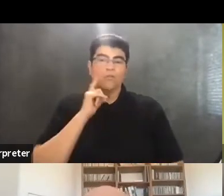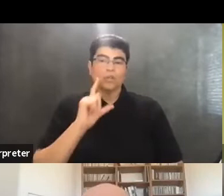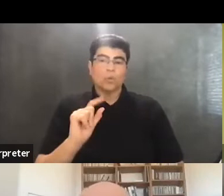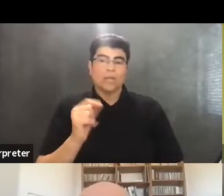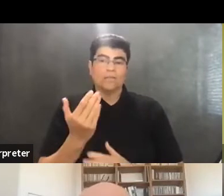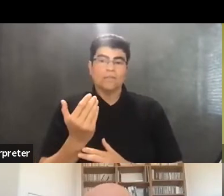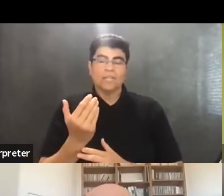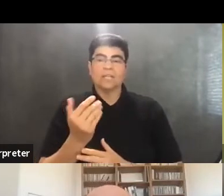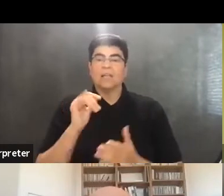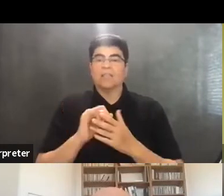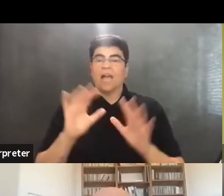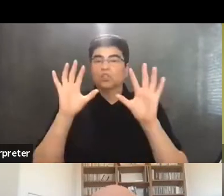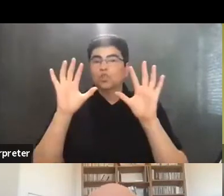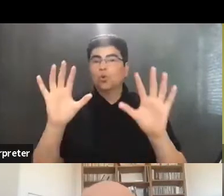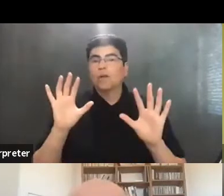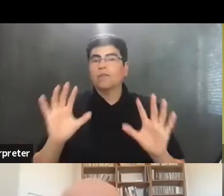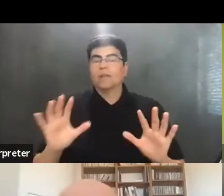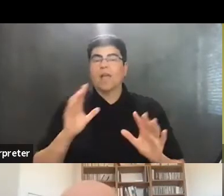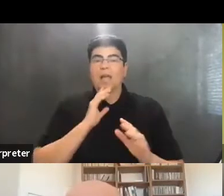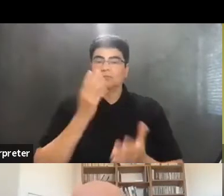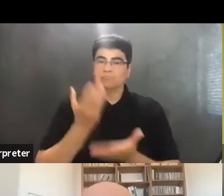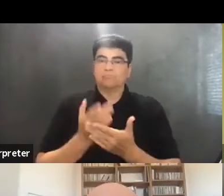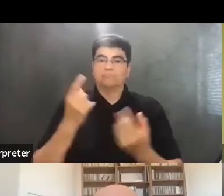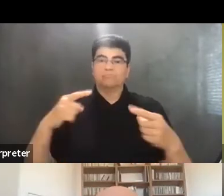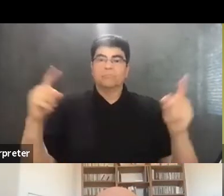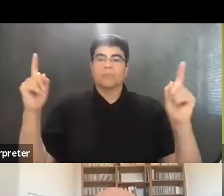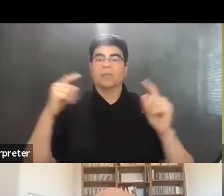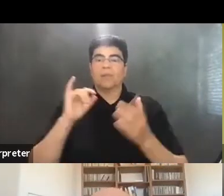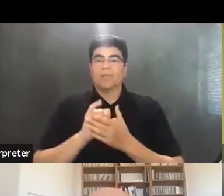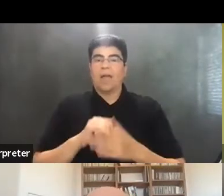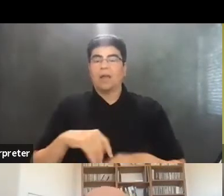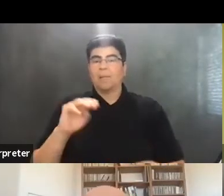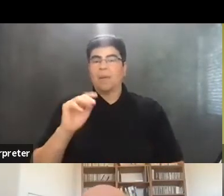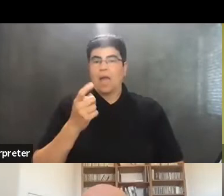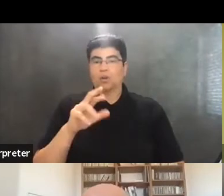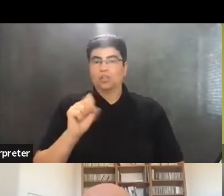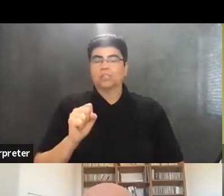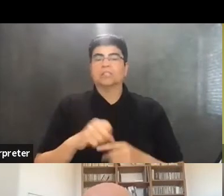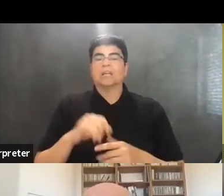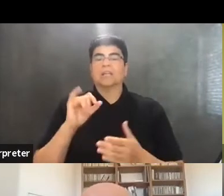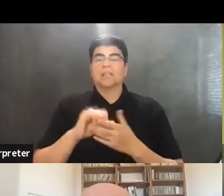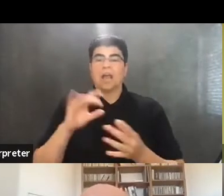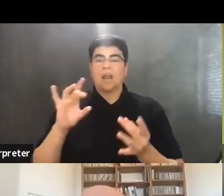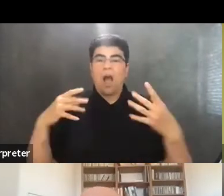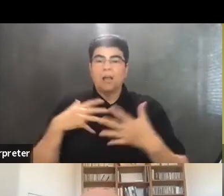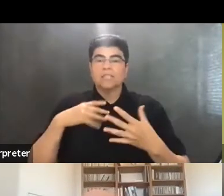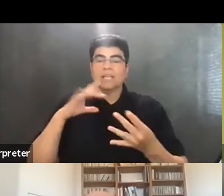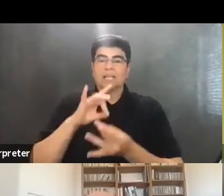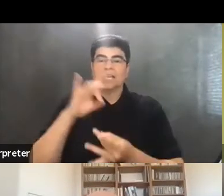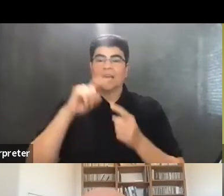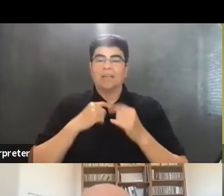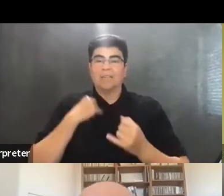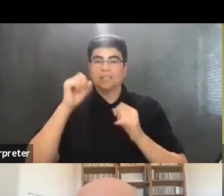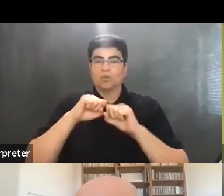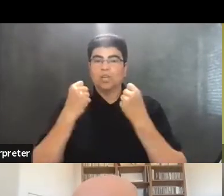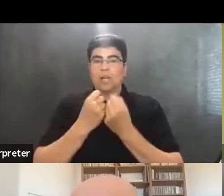The Terrifically and Justifiably Well-known Ghostly Matters, Haunting and the Sociological Imagination, which